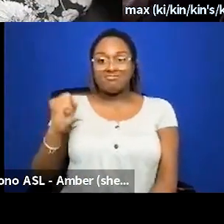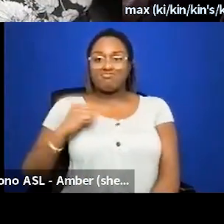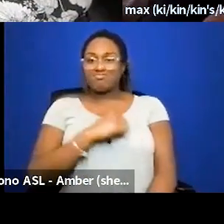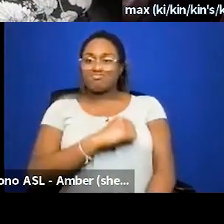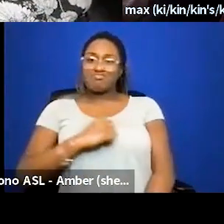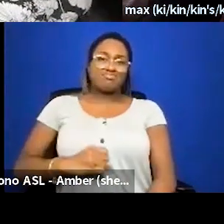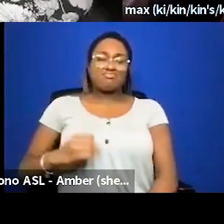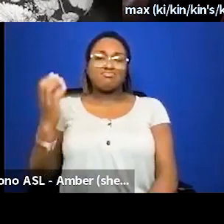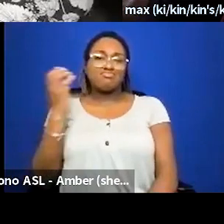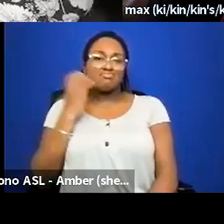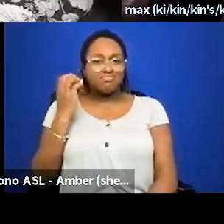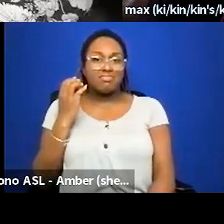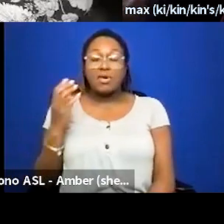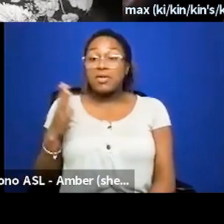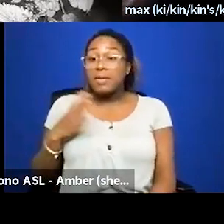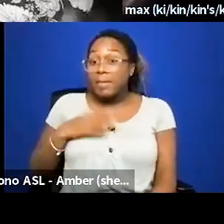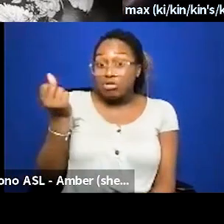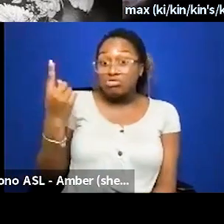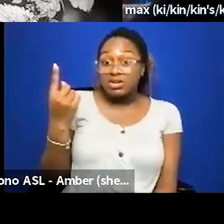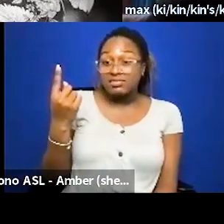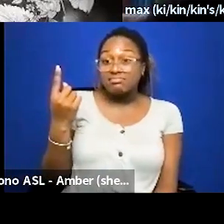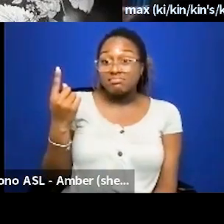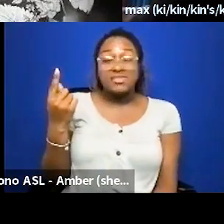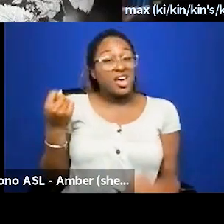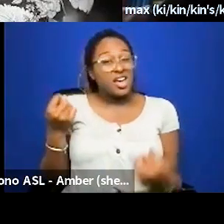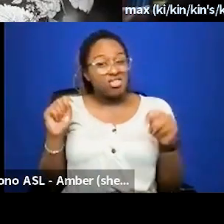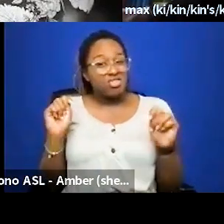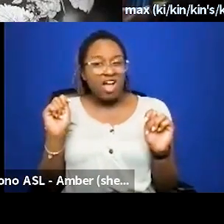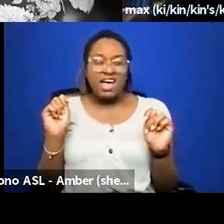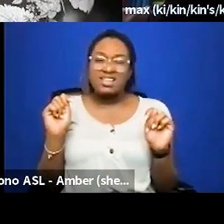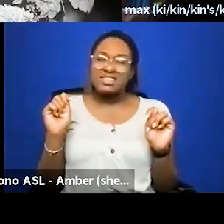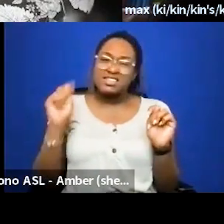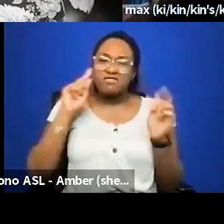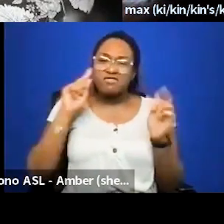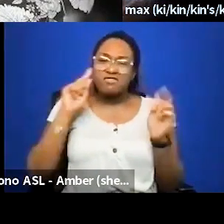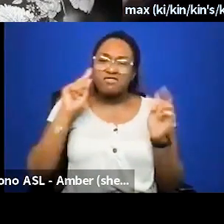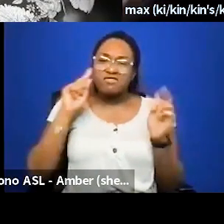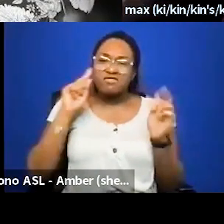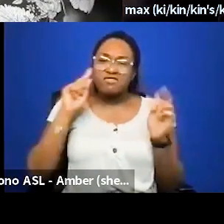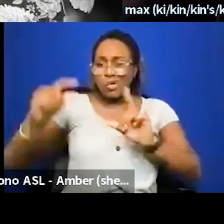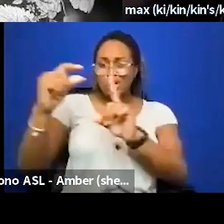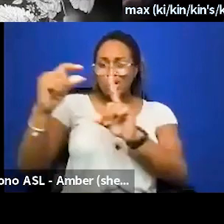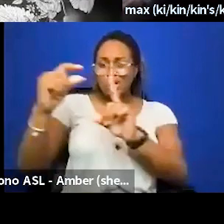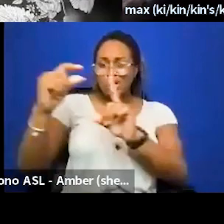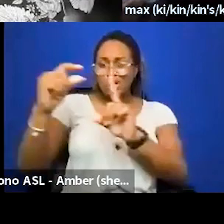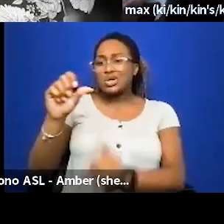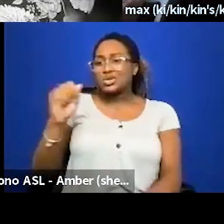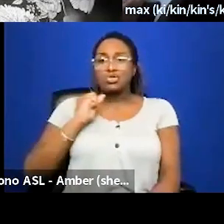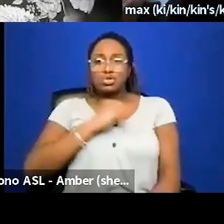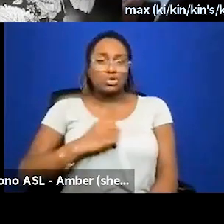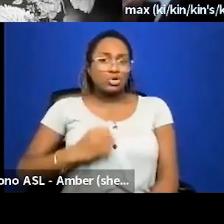to my understanding and i've tried to like look this up the term super fat was in fact